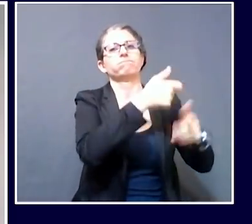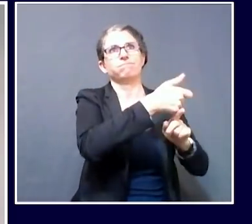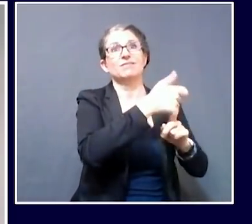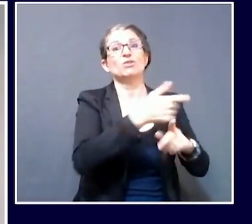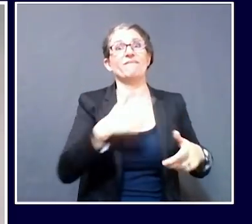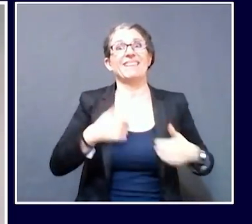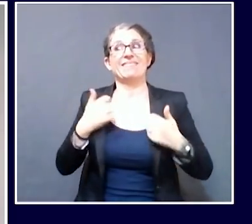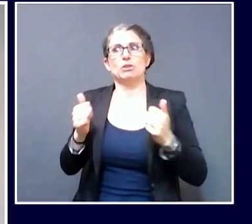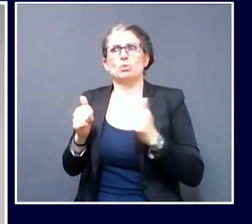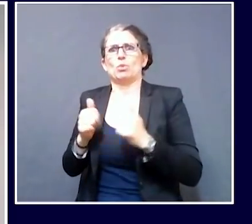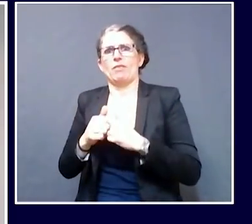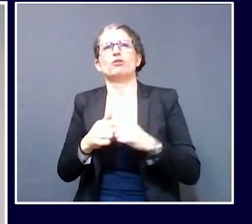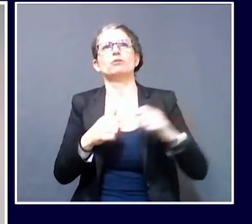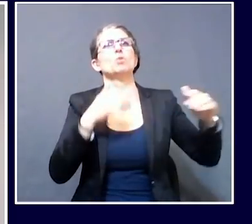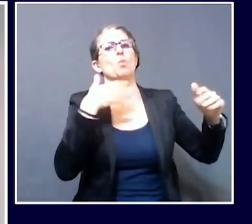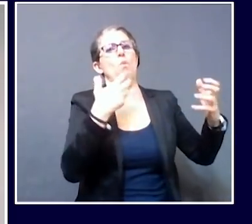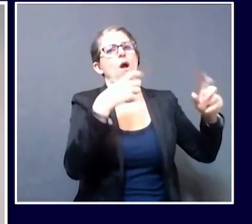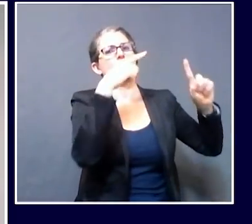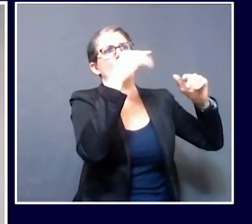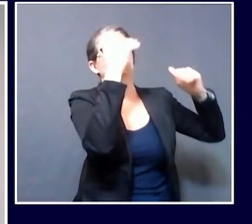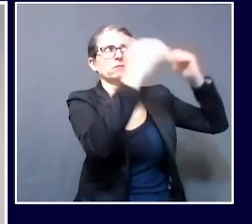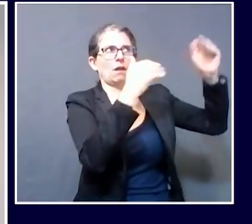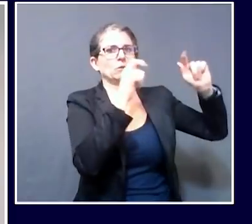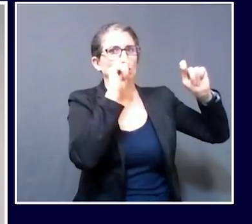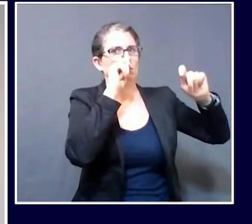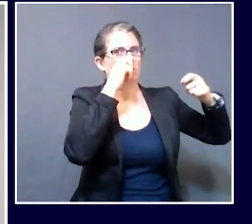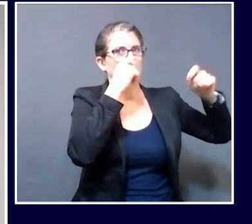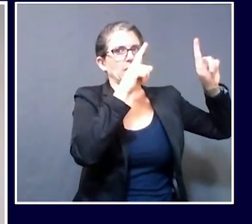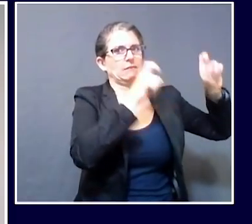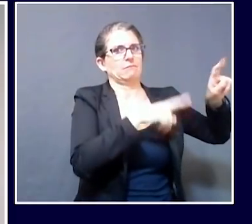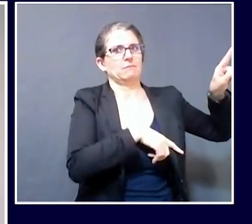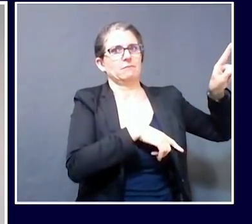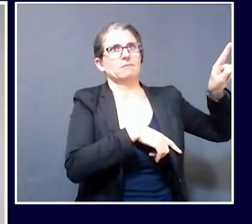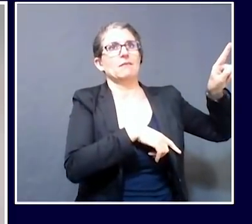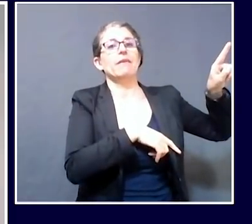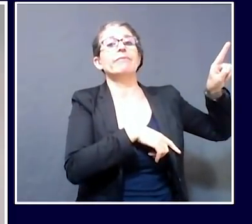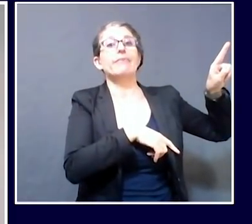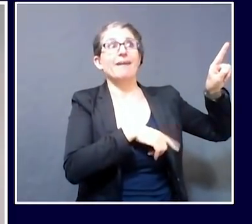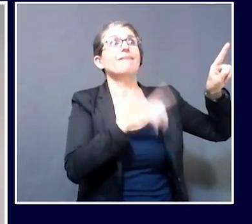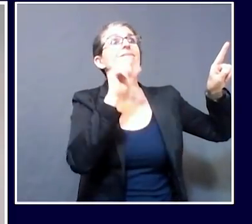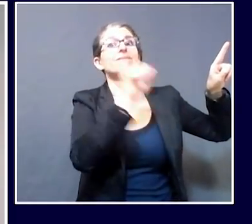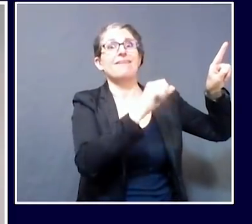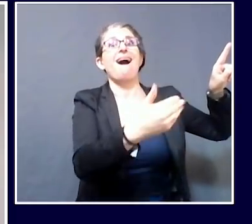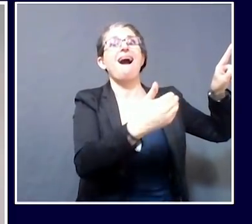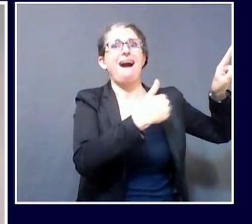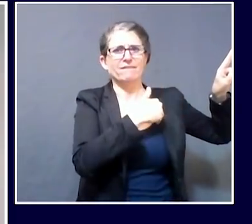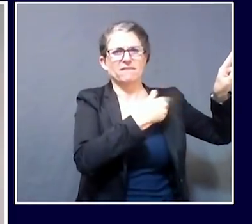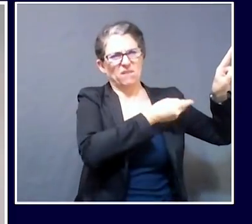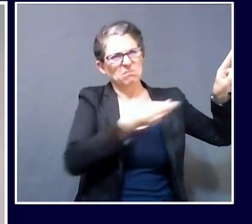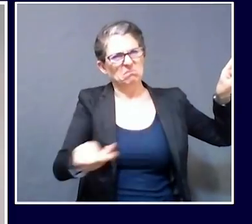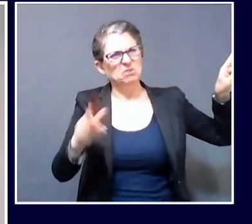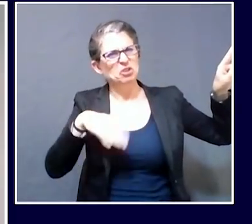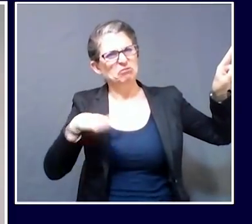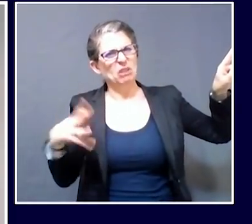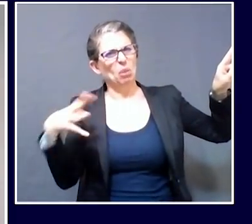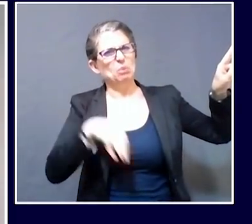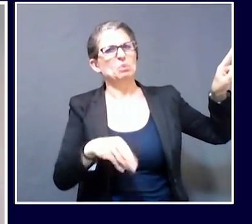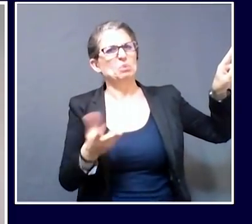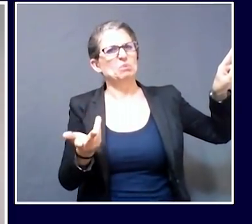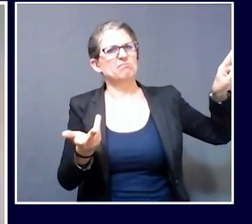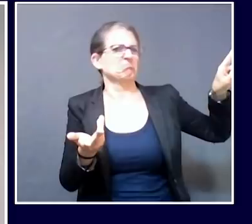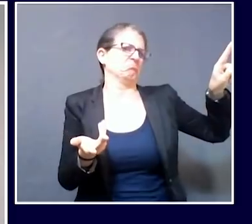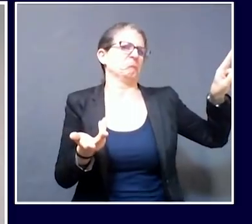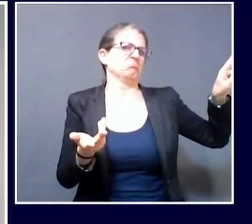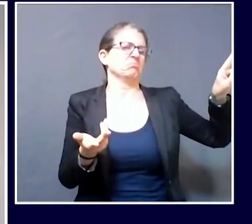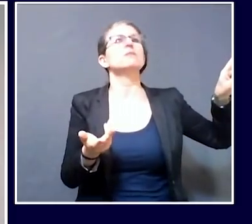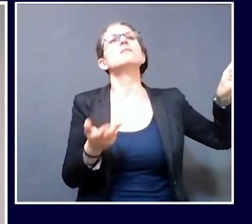testing the adults who are more likely to be the ones carrying the disease. The second is kind of the opposite of that. Based on the